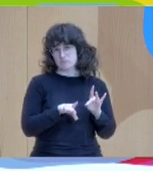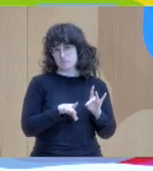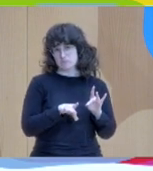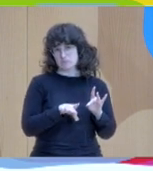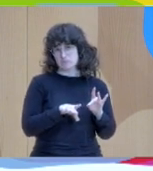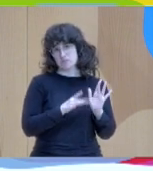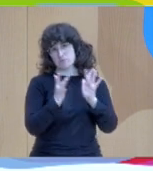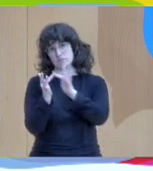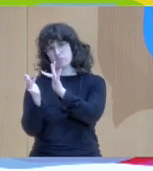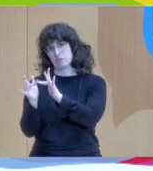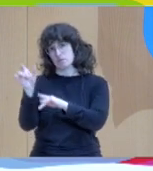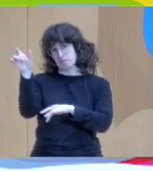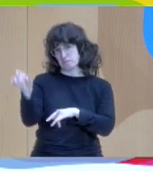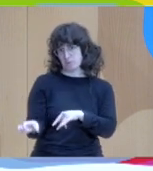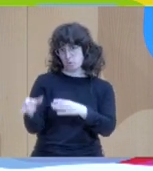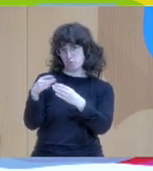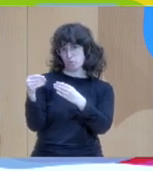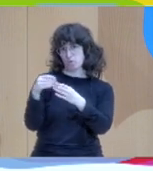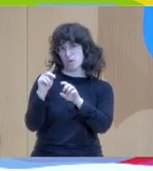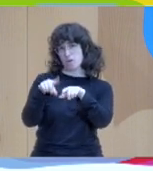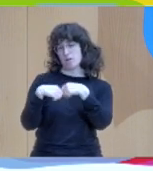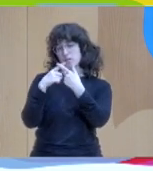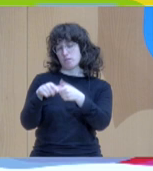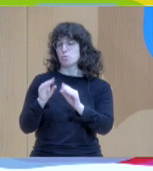appropriate sort of step the future